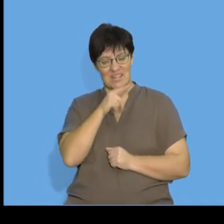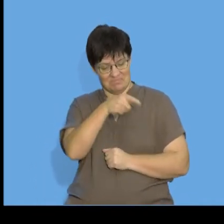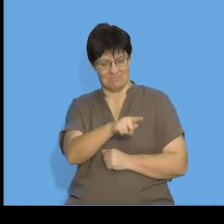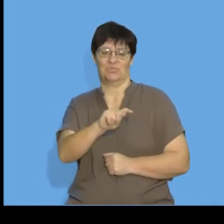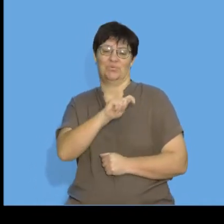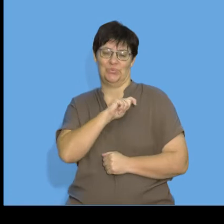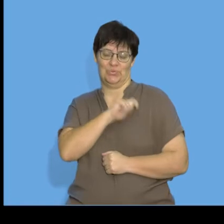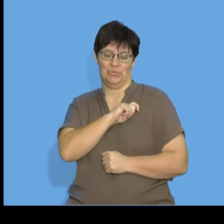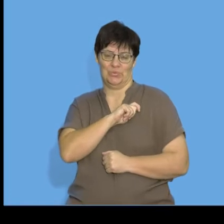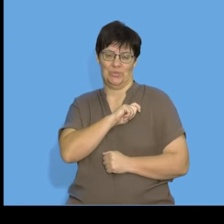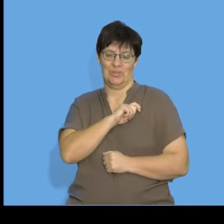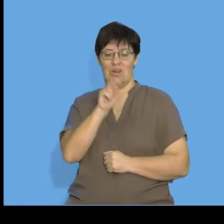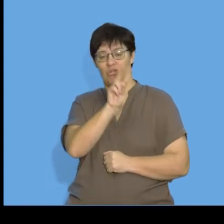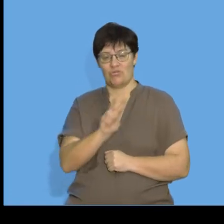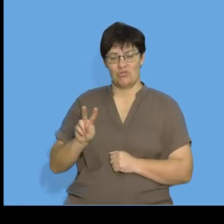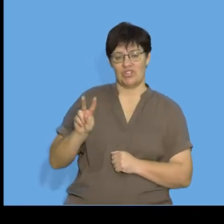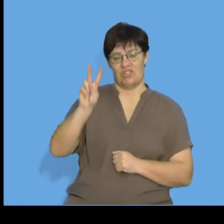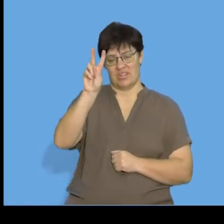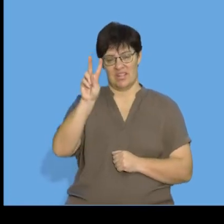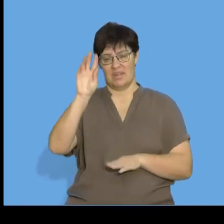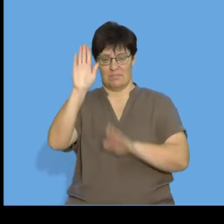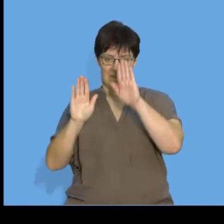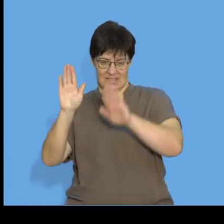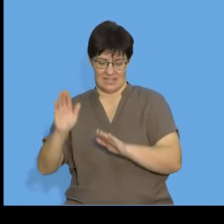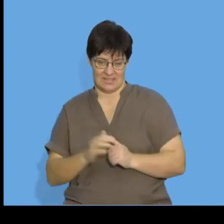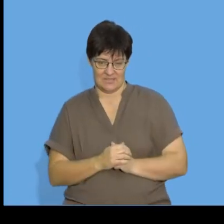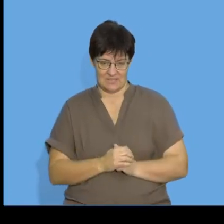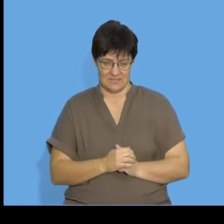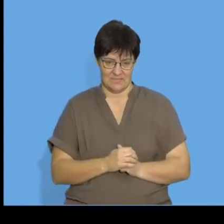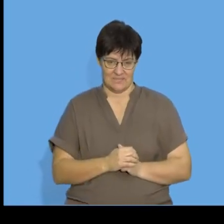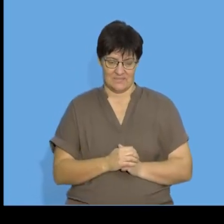it is a quadratic